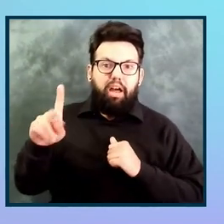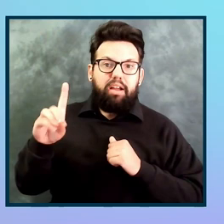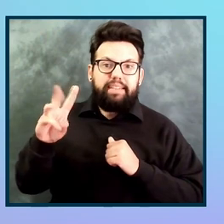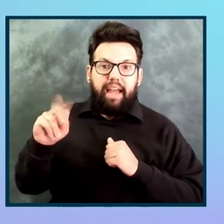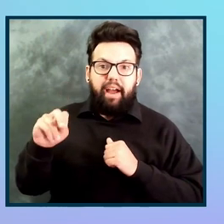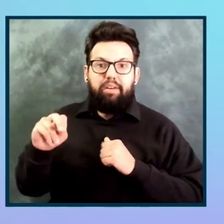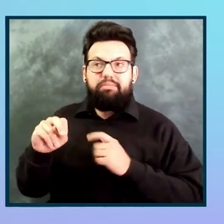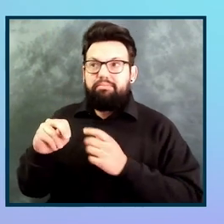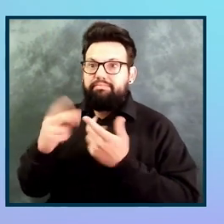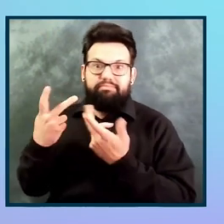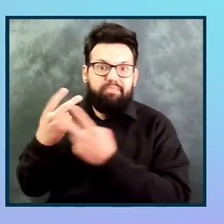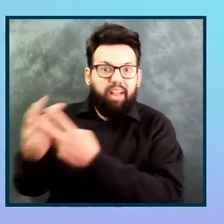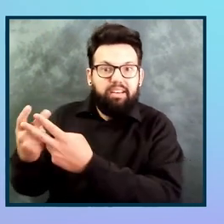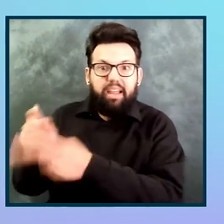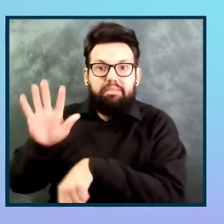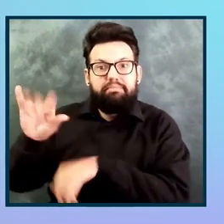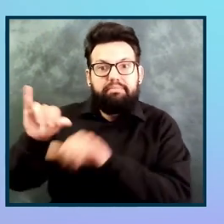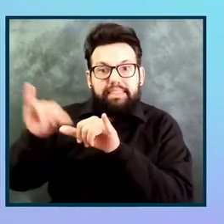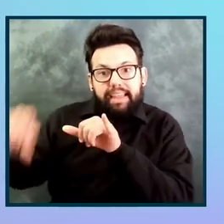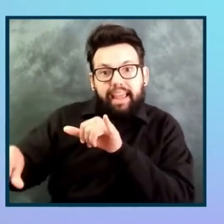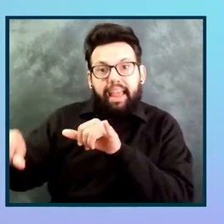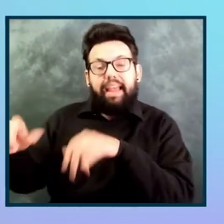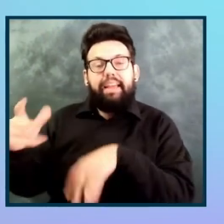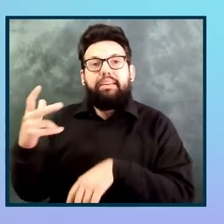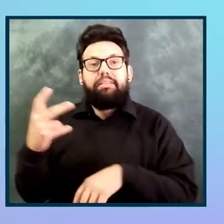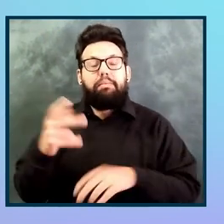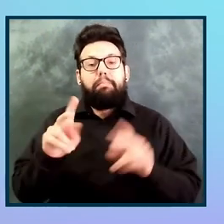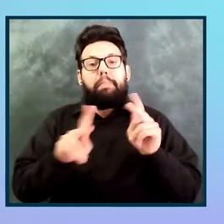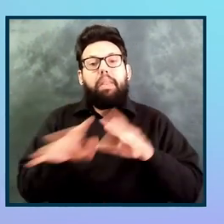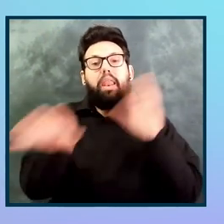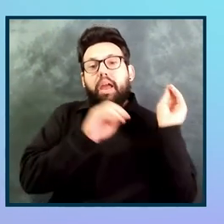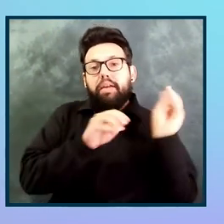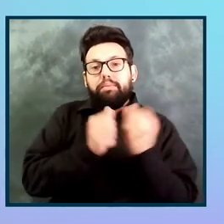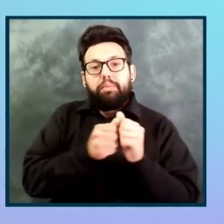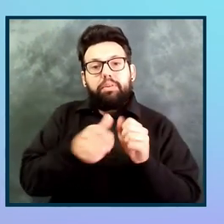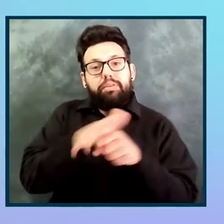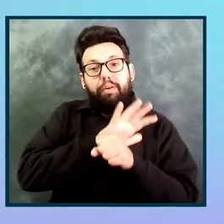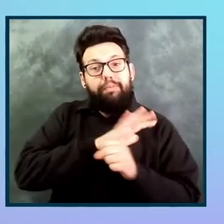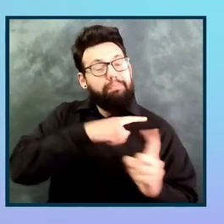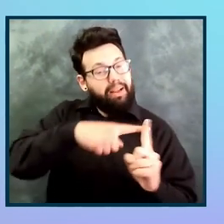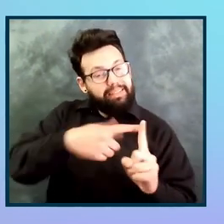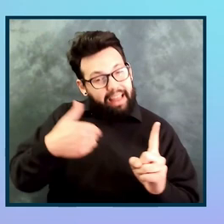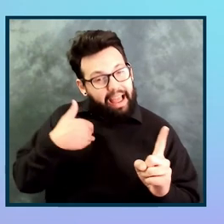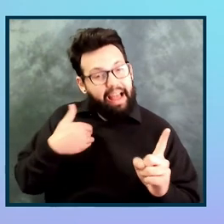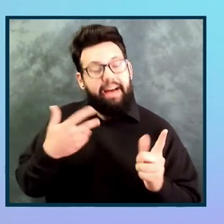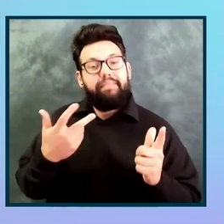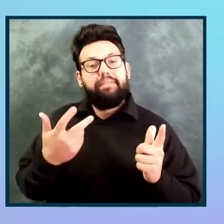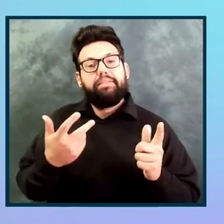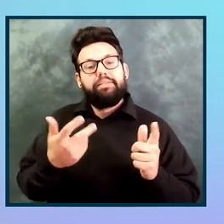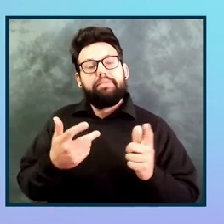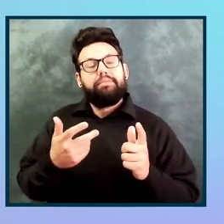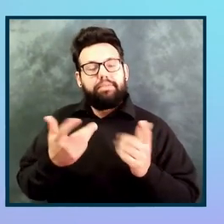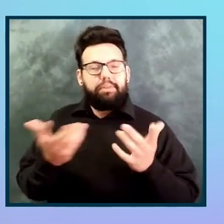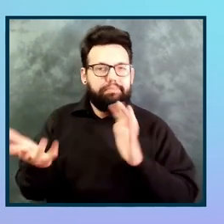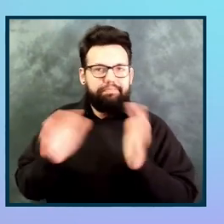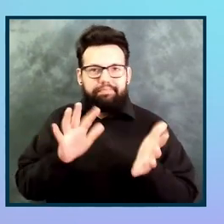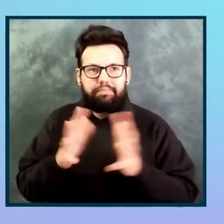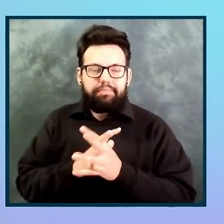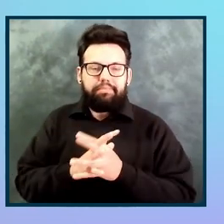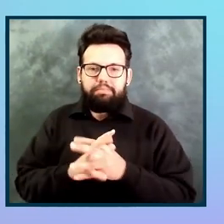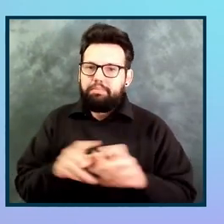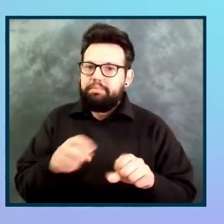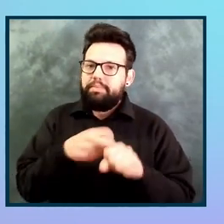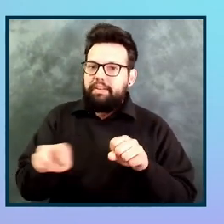And so the more you exhibit it, the more I'm a firm believer that the more it comes back towards you. So those